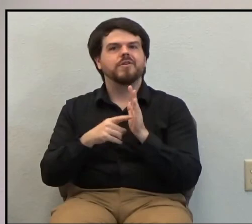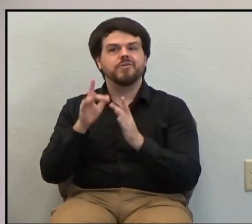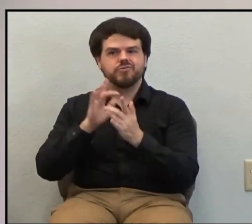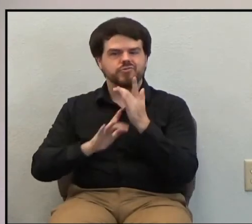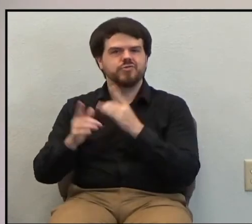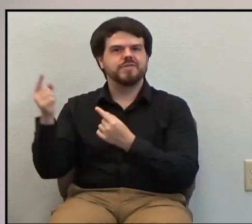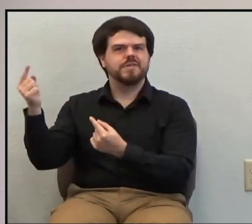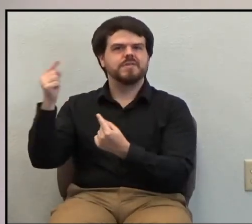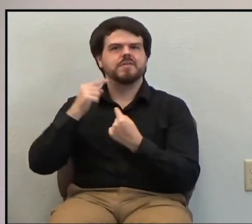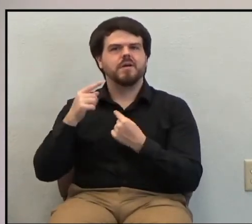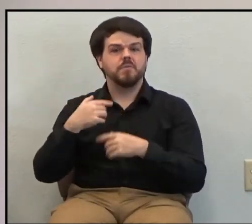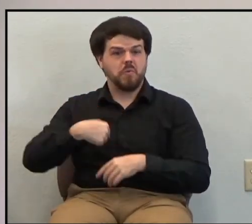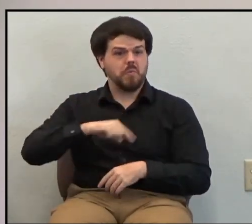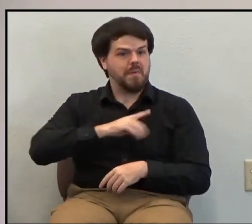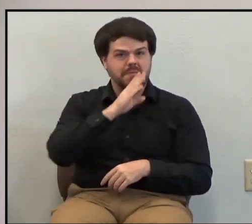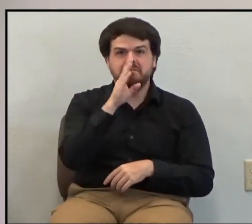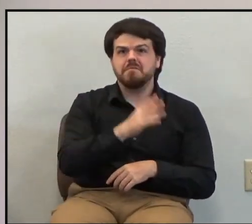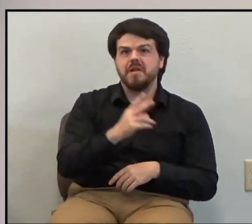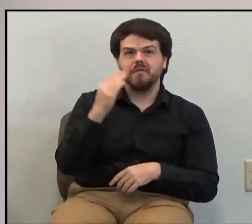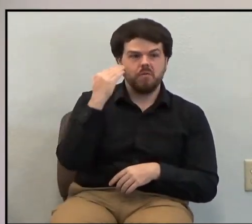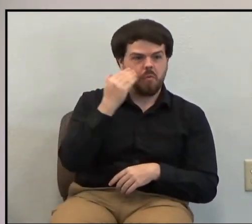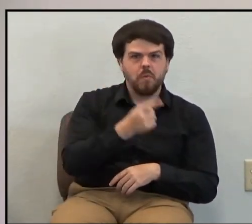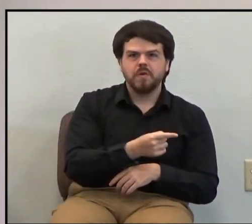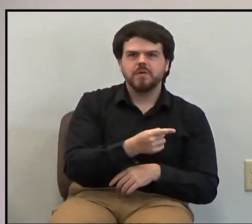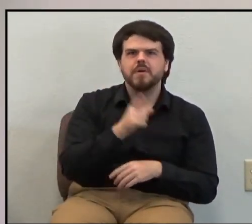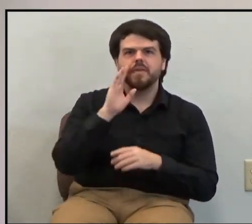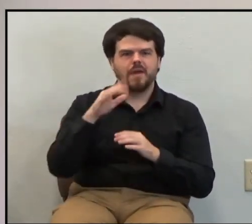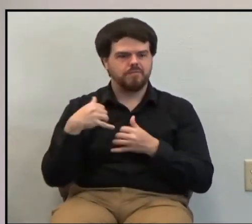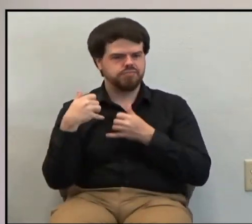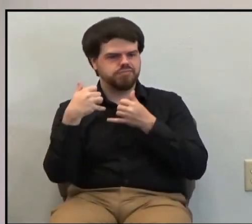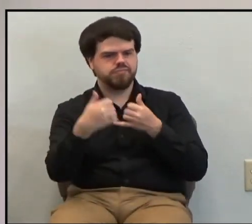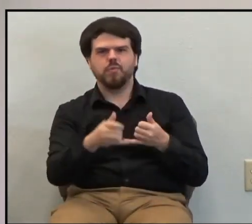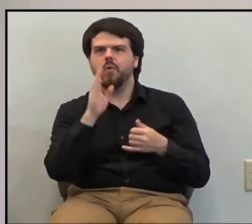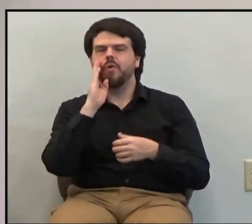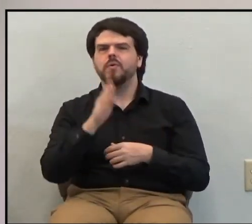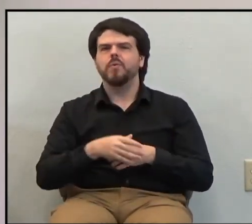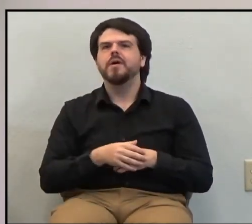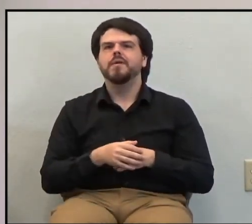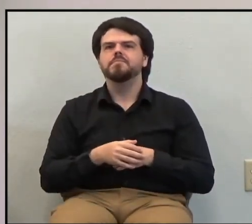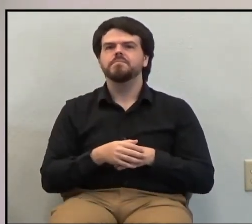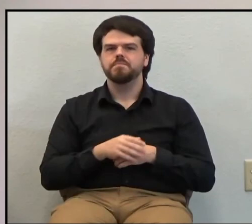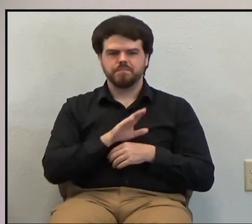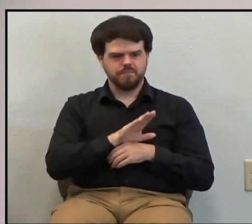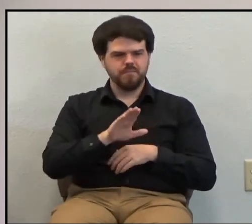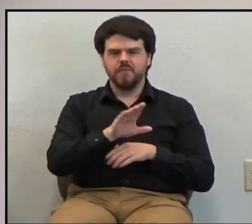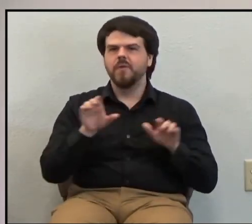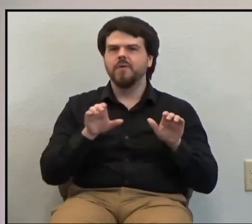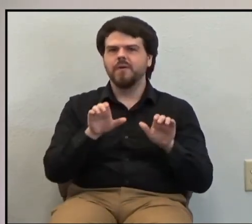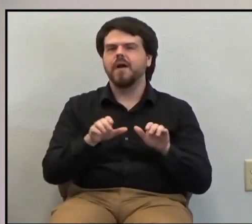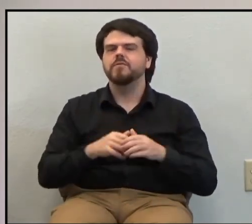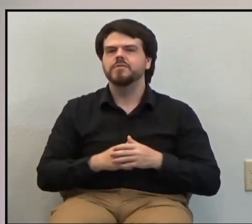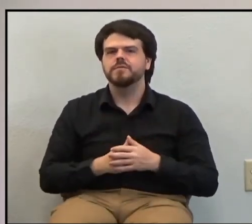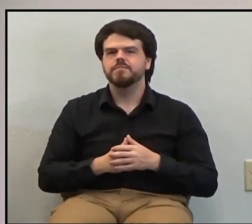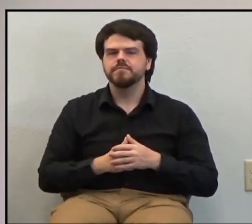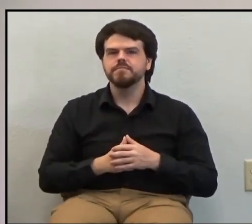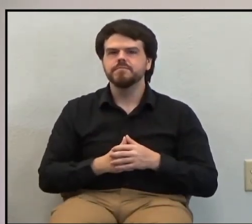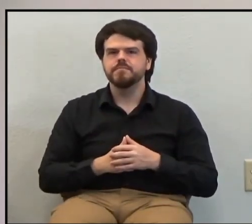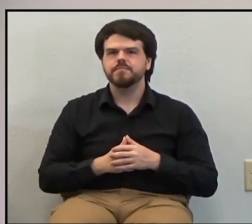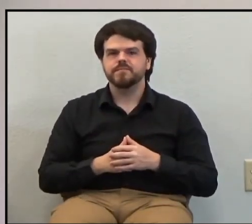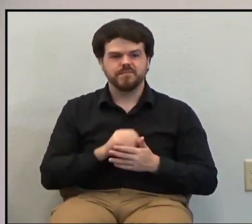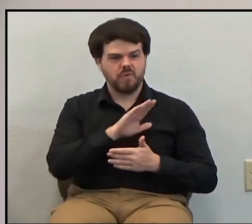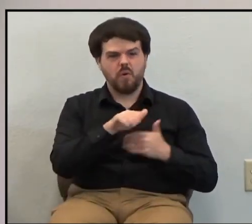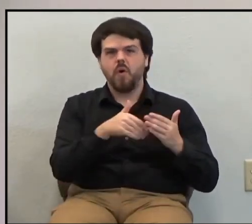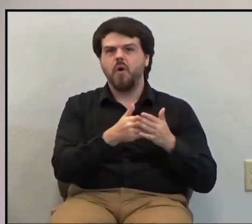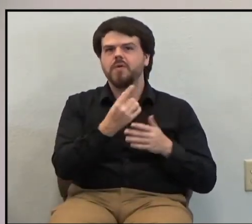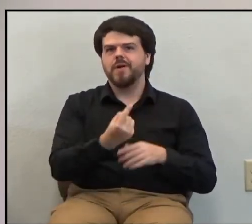returns and publicly rewarded and all their efforts, all